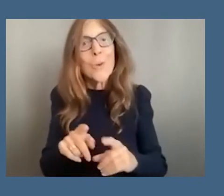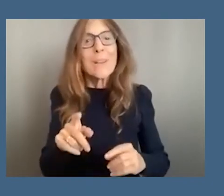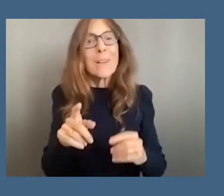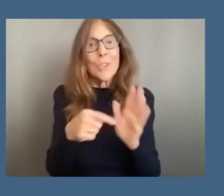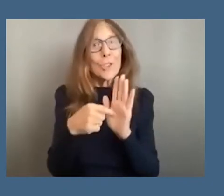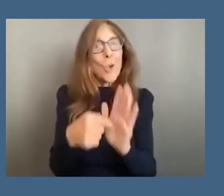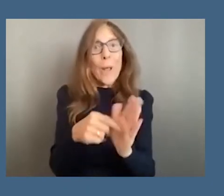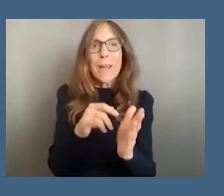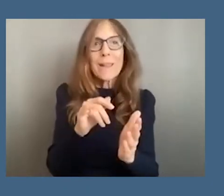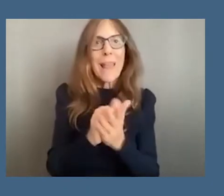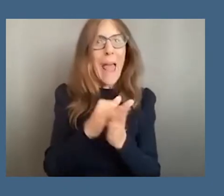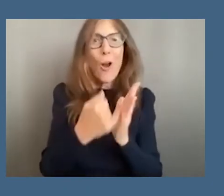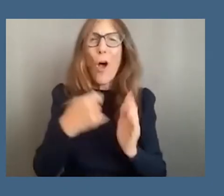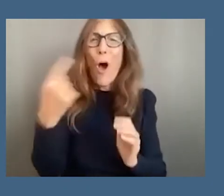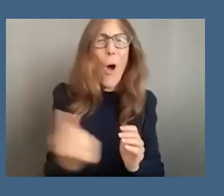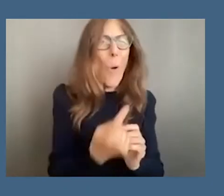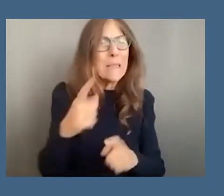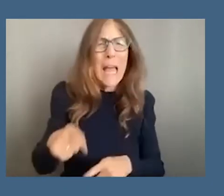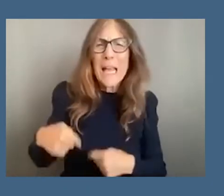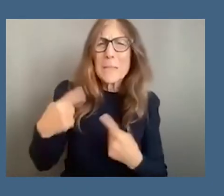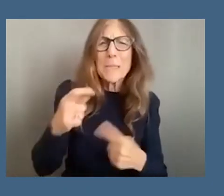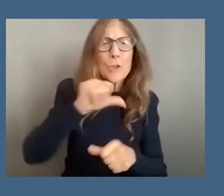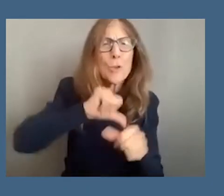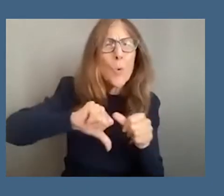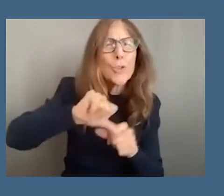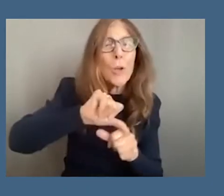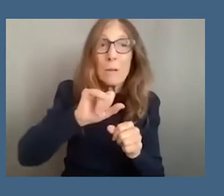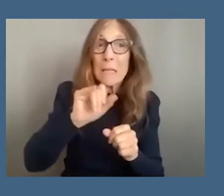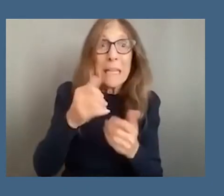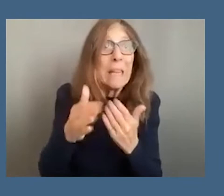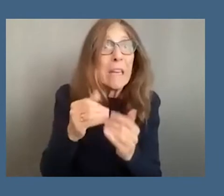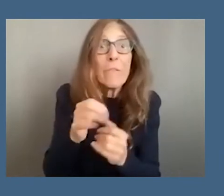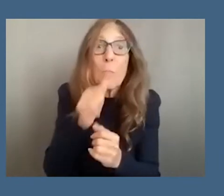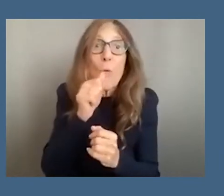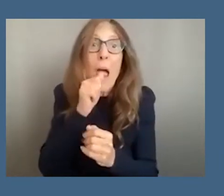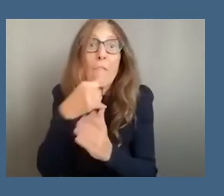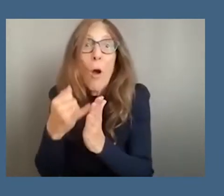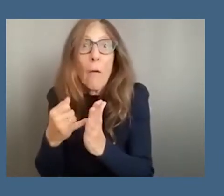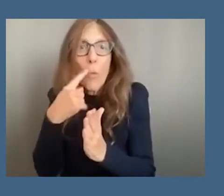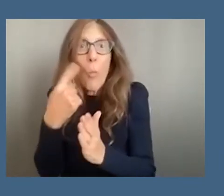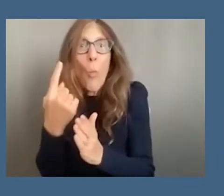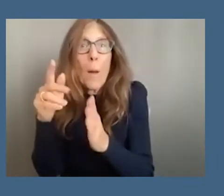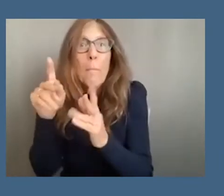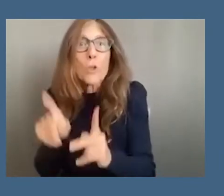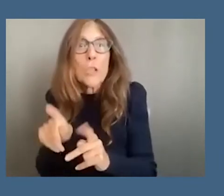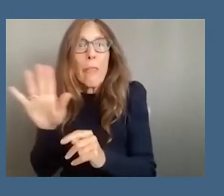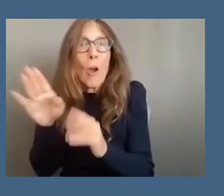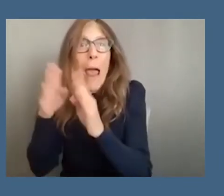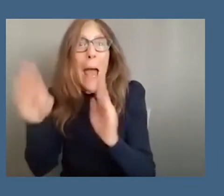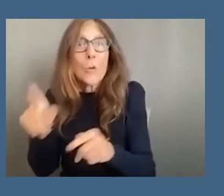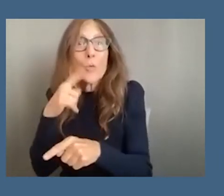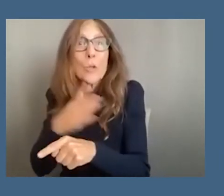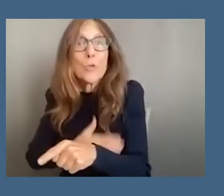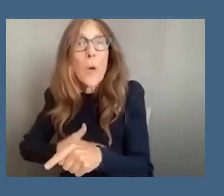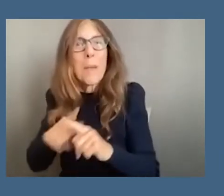been social even for things that were considered private works of art for one person's enjoyment or for a household's enjoyment there's always been this